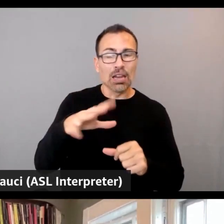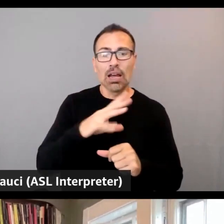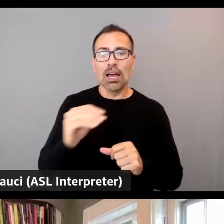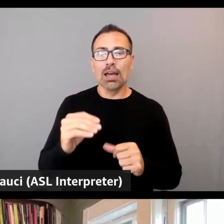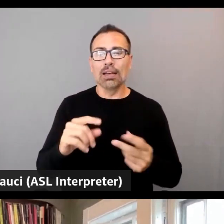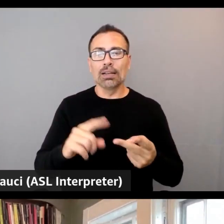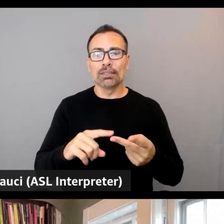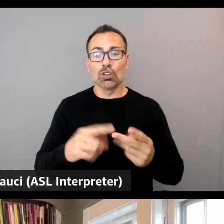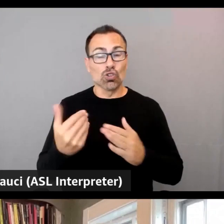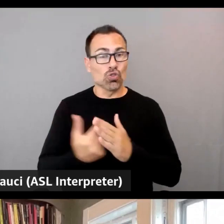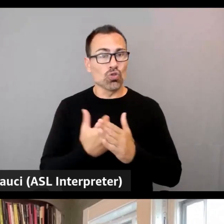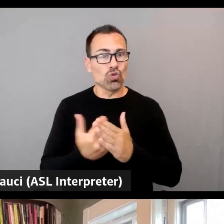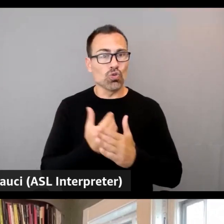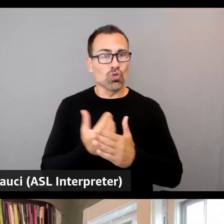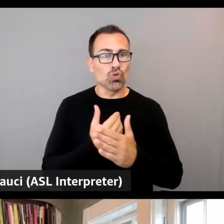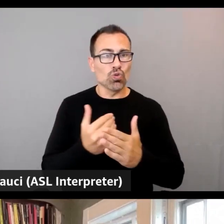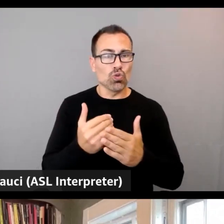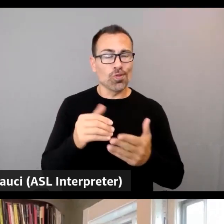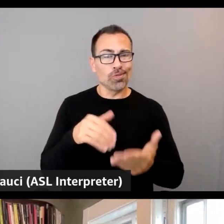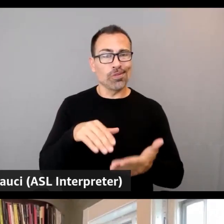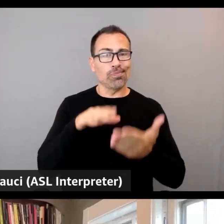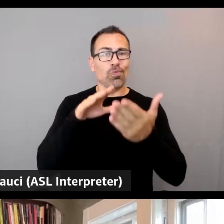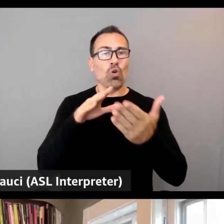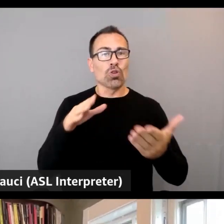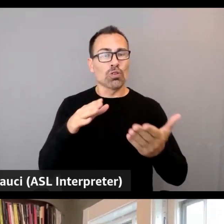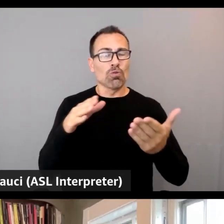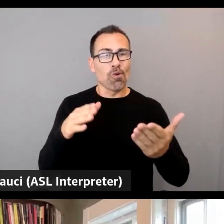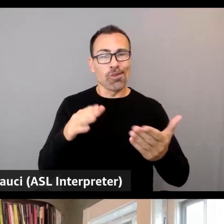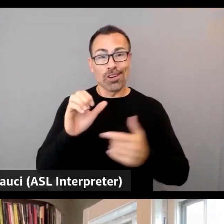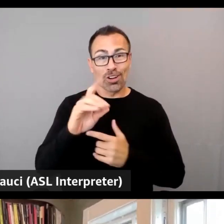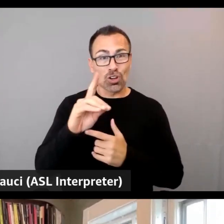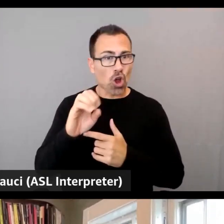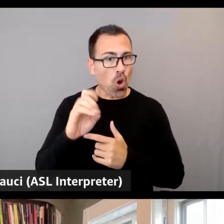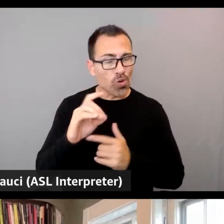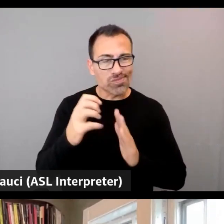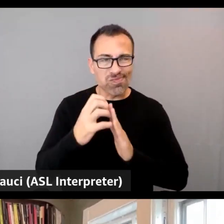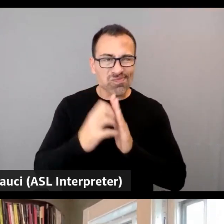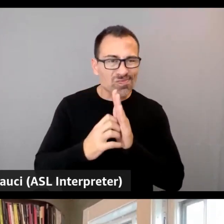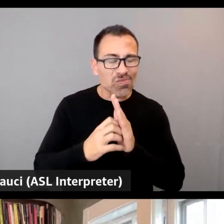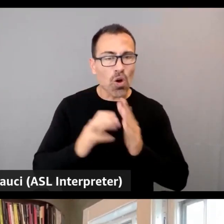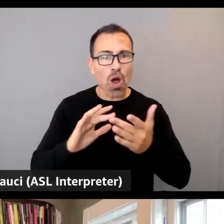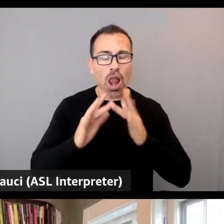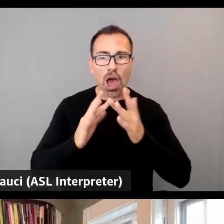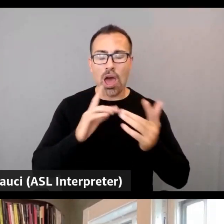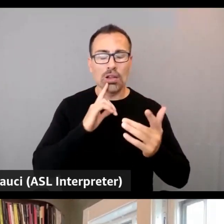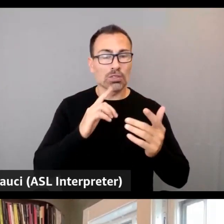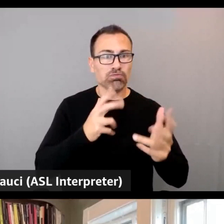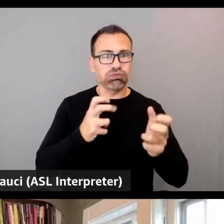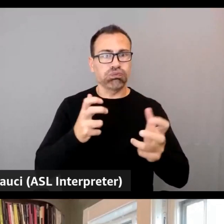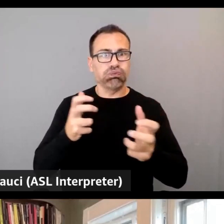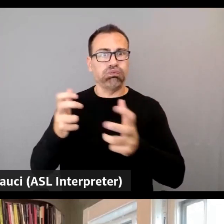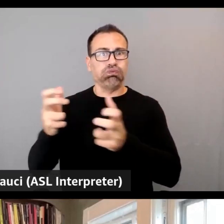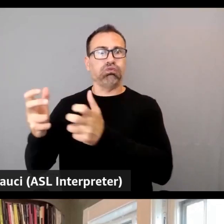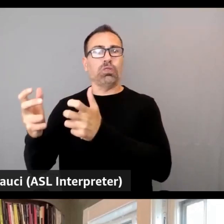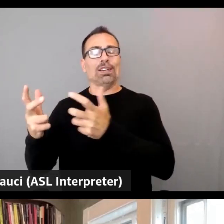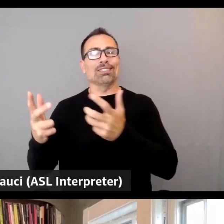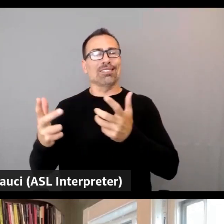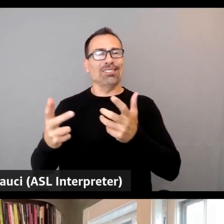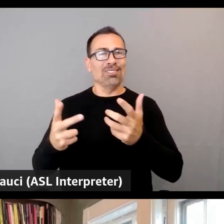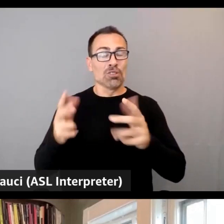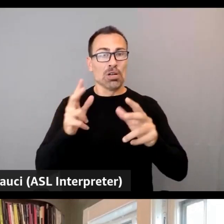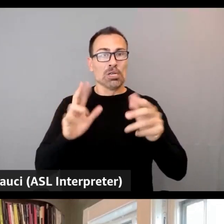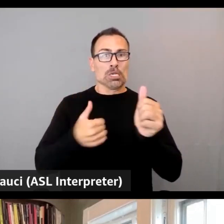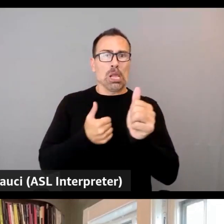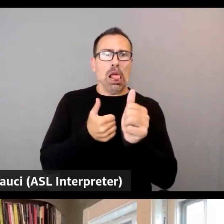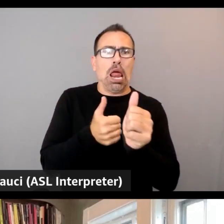online is so, so fast that it's almost it's impossible to keep up. Right. We're always, I mean, all of us in any domain are always feeling like